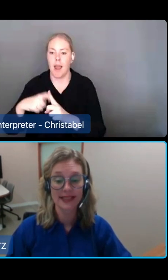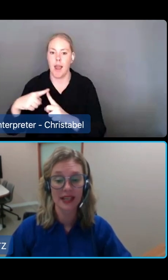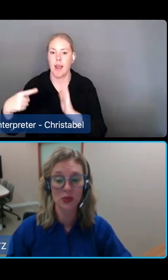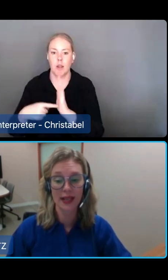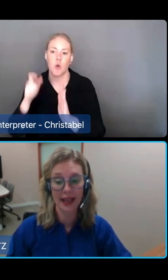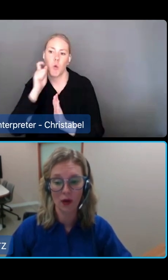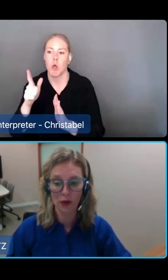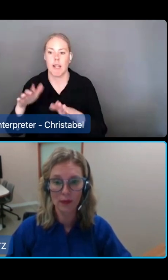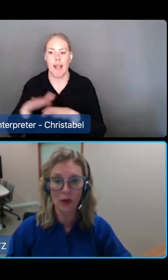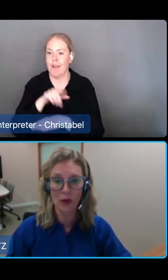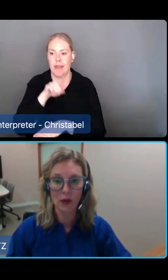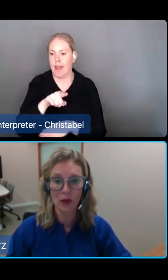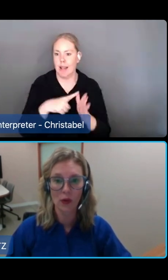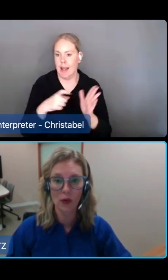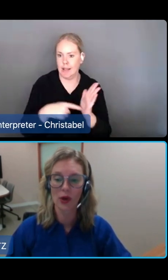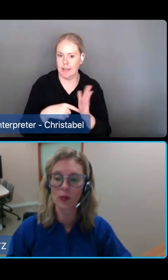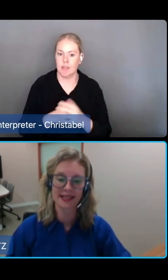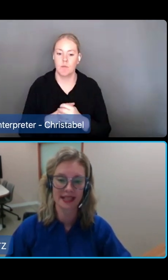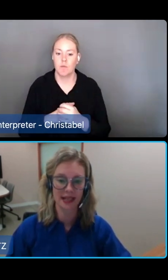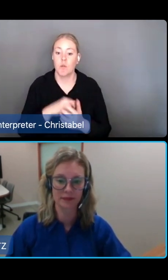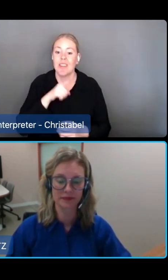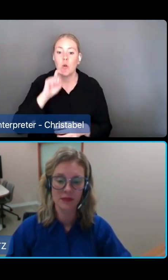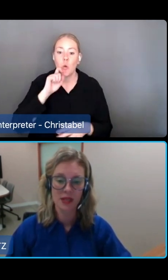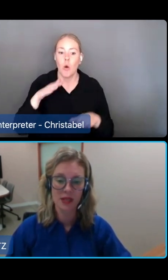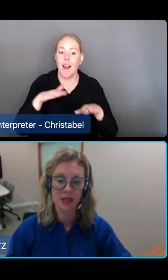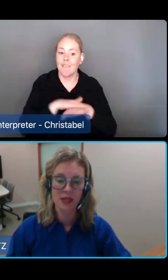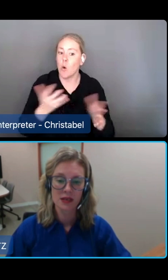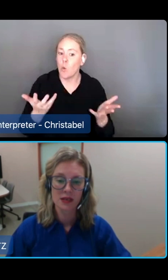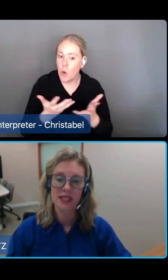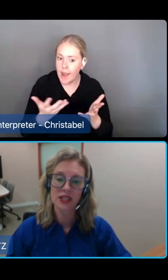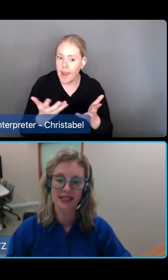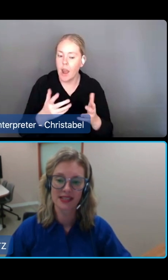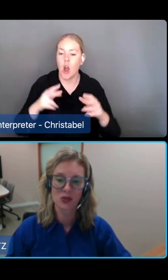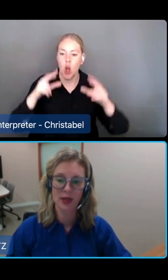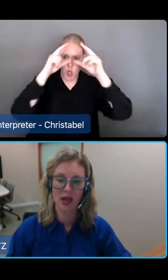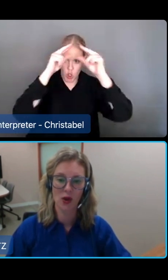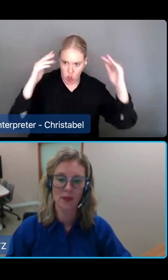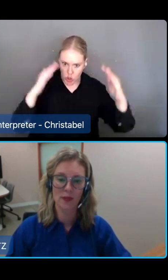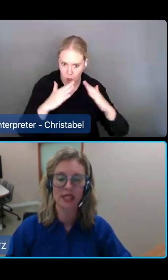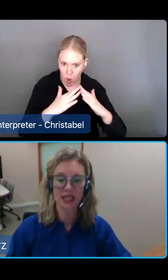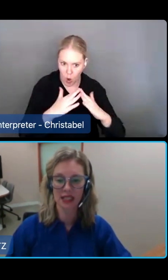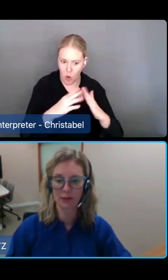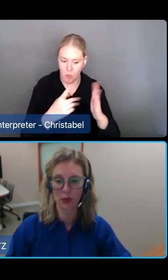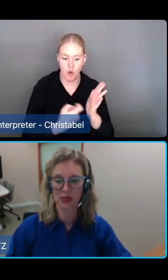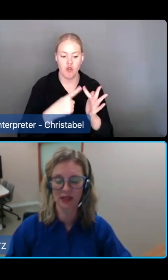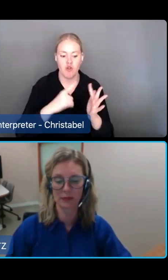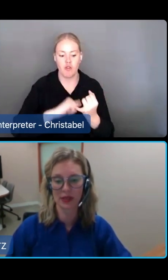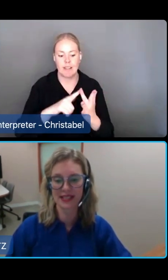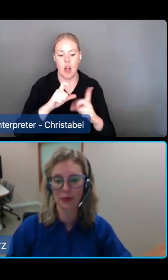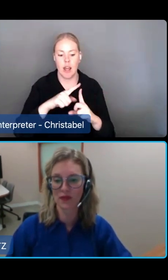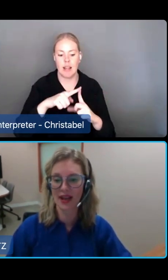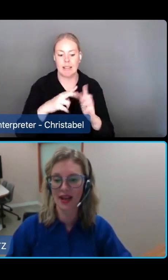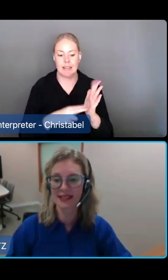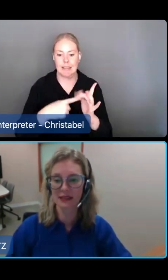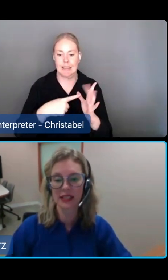a residential care home or a home or community setting. Definition of residential care home is particularly important